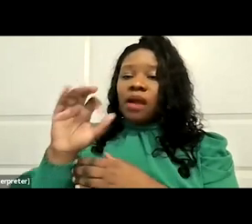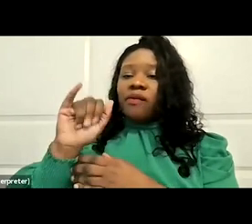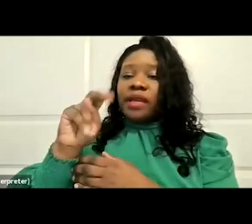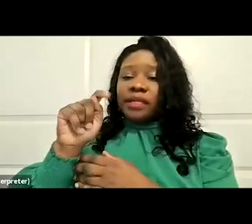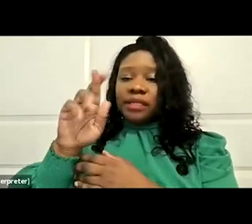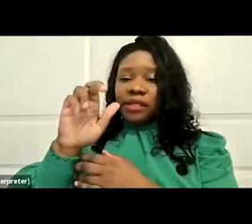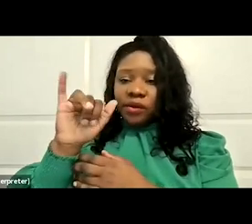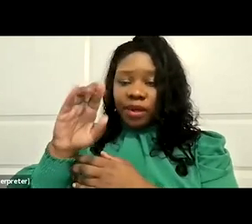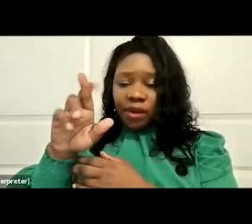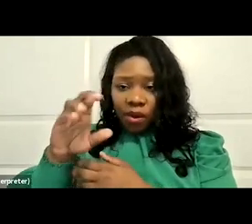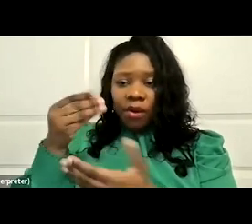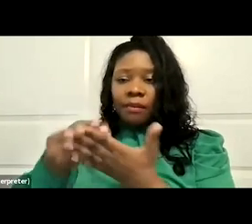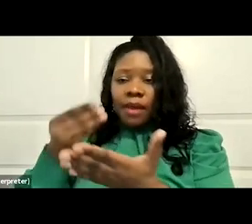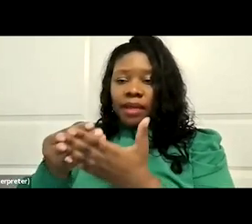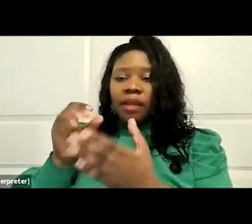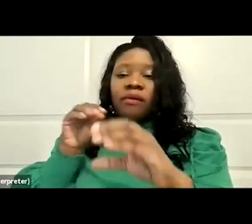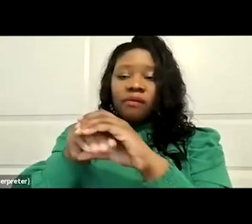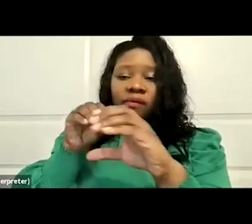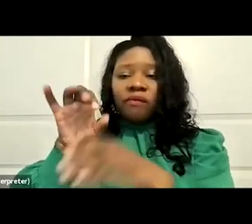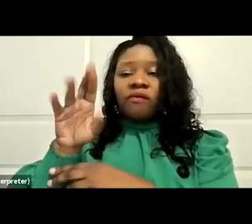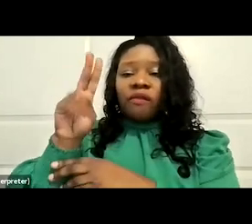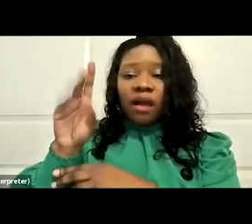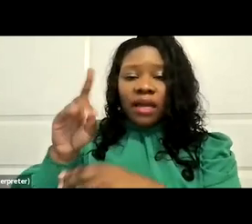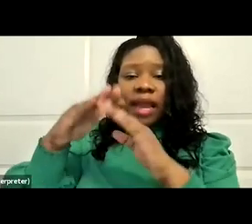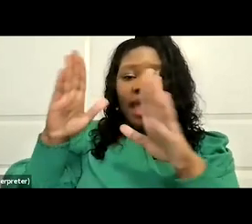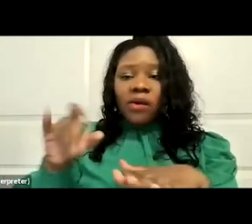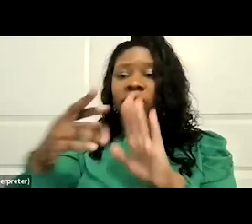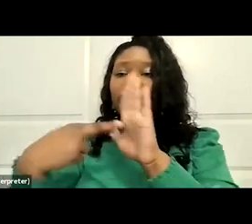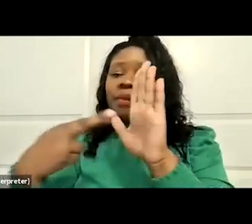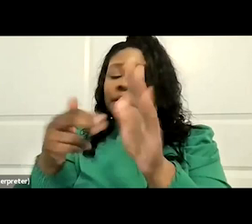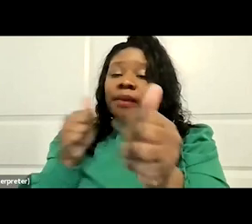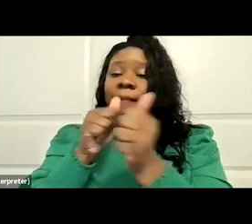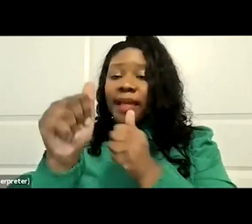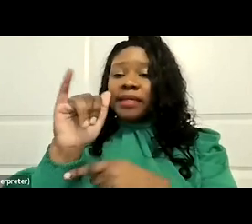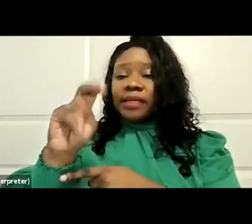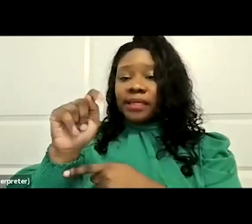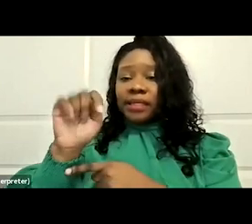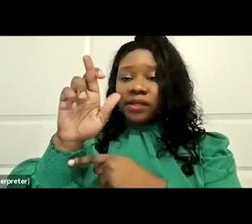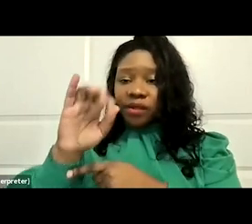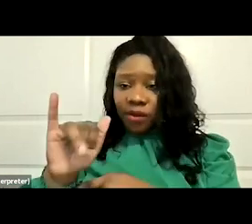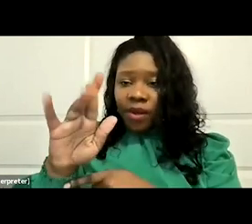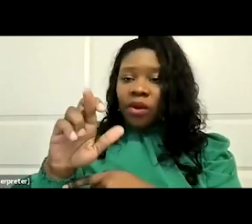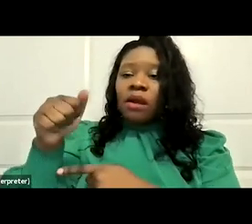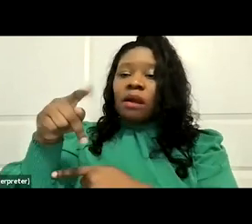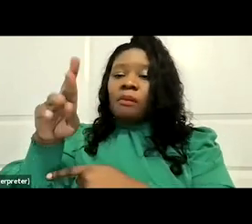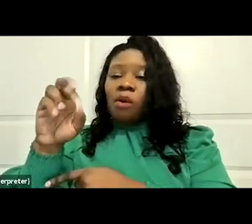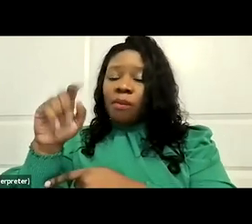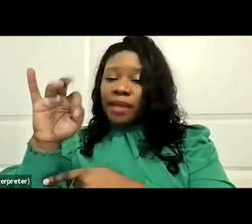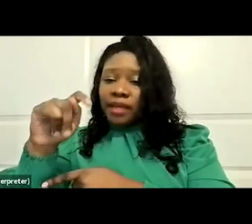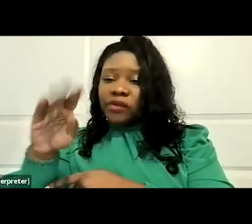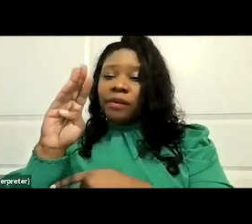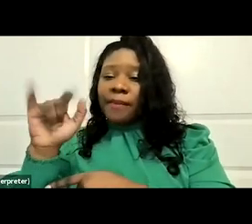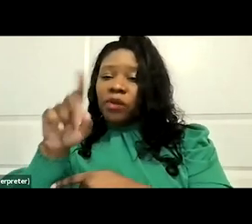The House of Representatives passed its Interior Appropriations Bill at two hundred seven million dollars,